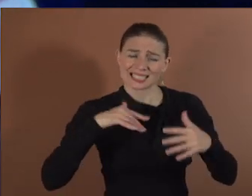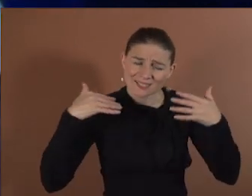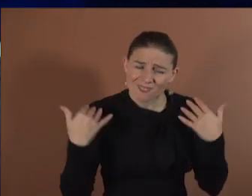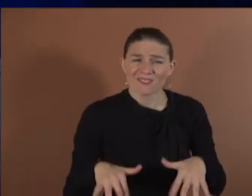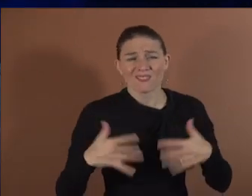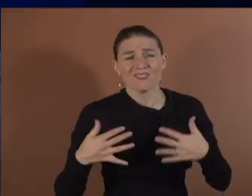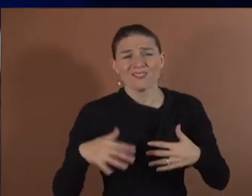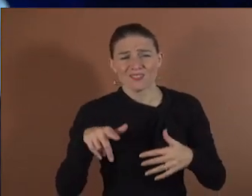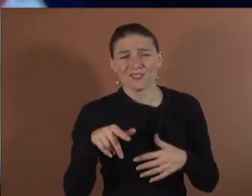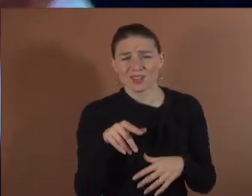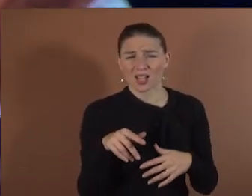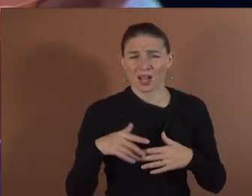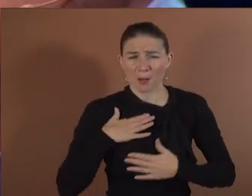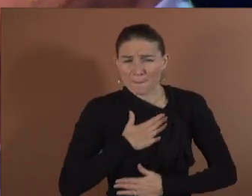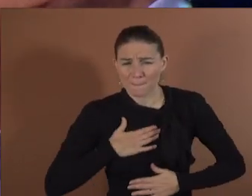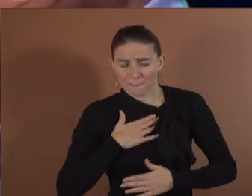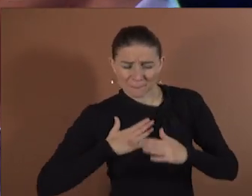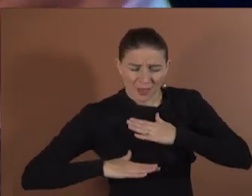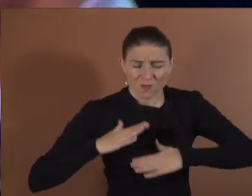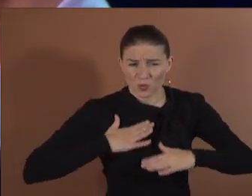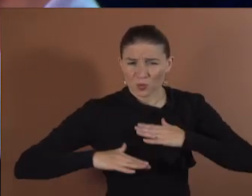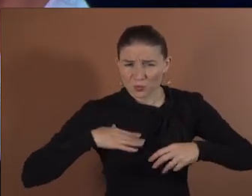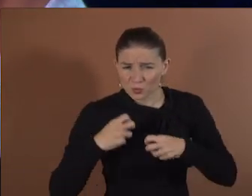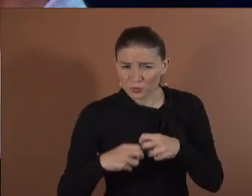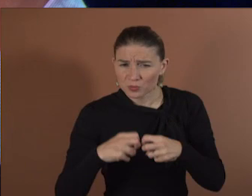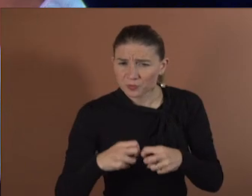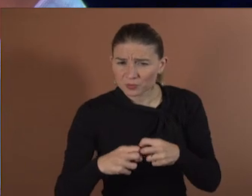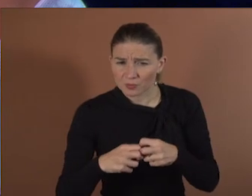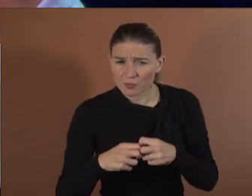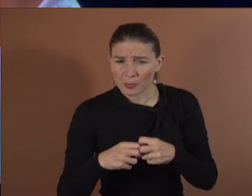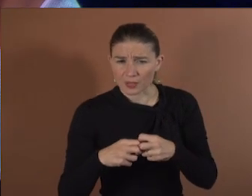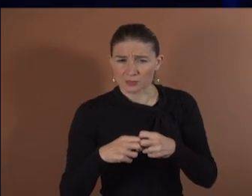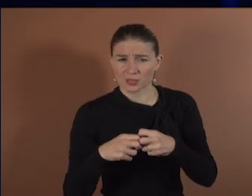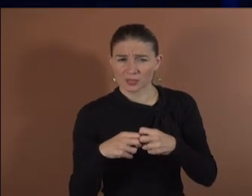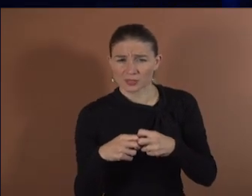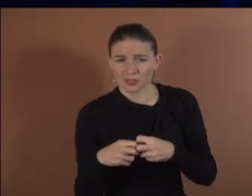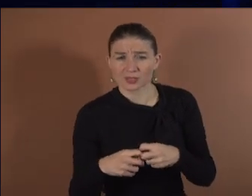of the population in each country suffers from major depression.